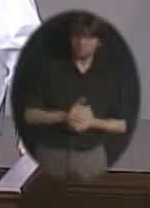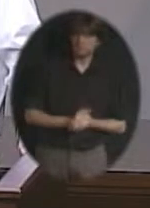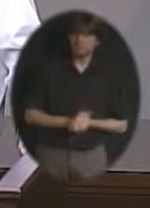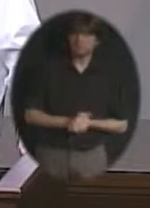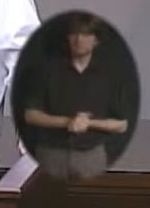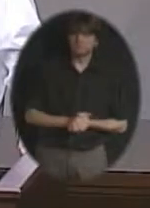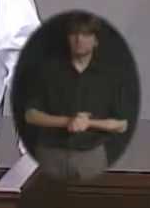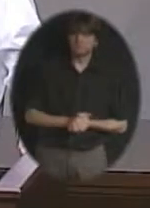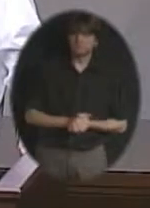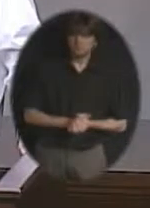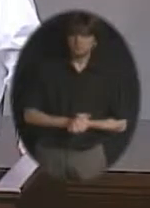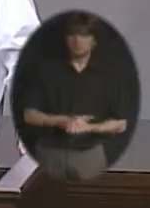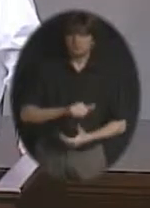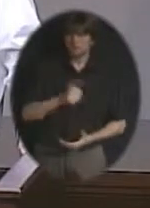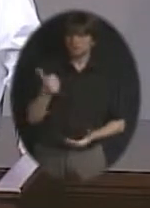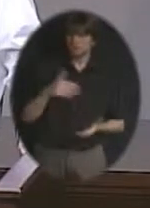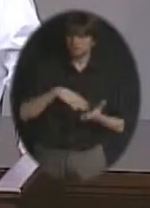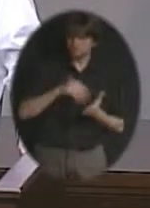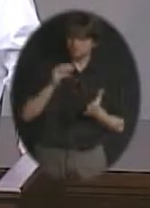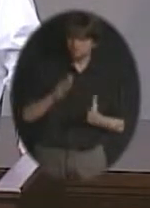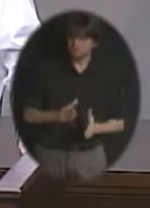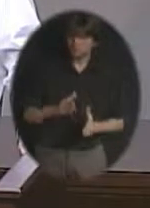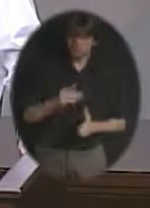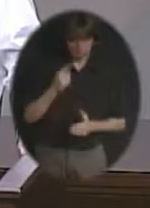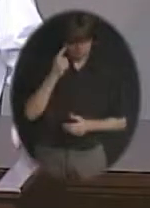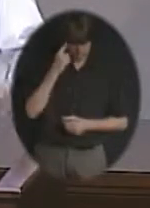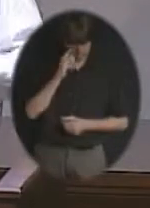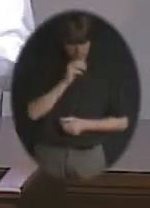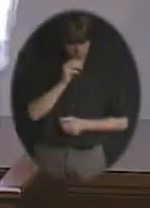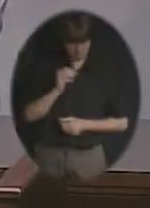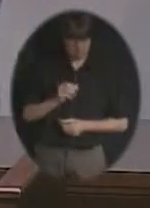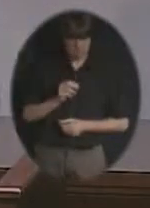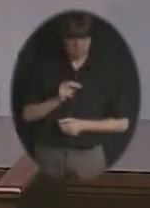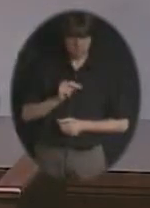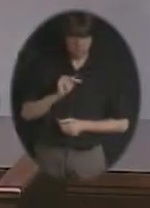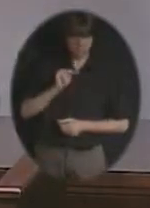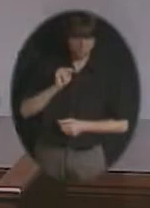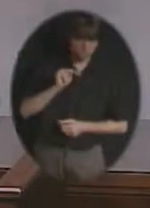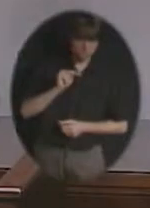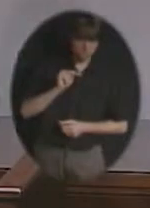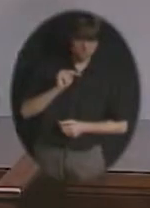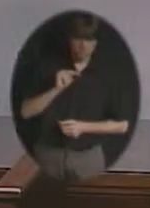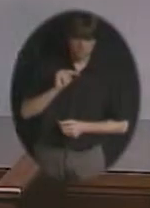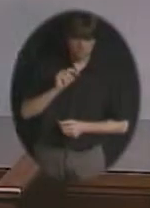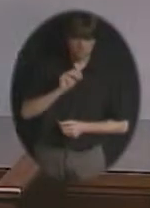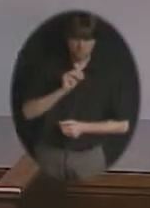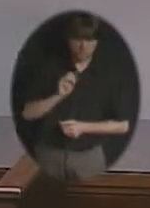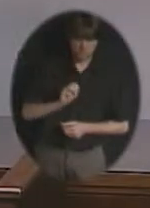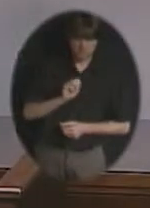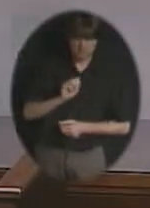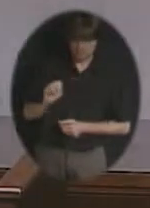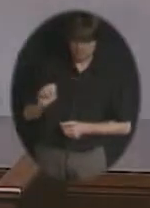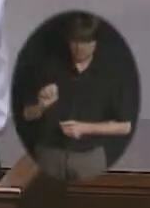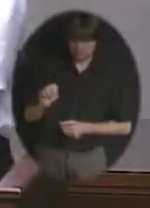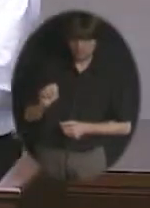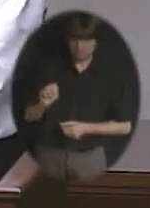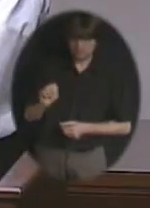Olathe East.